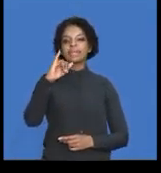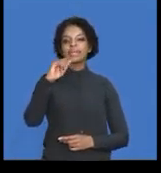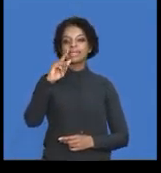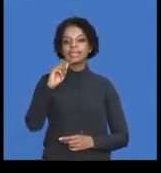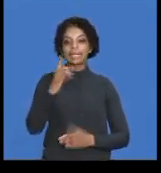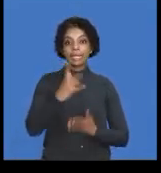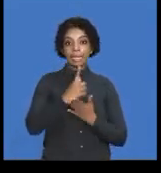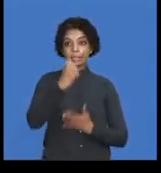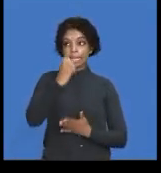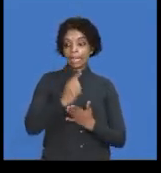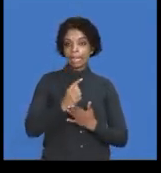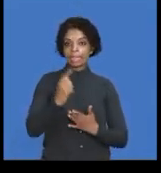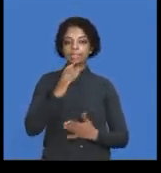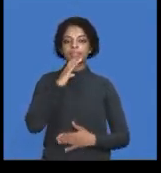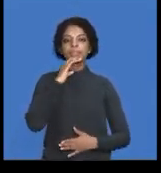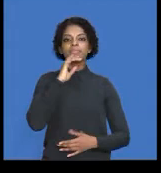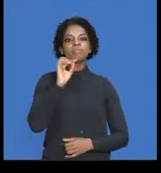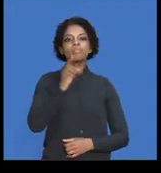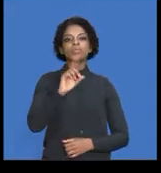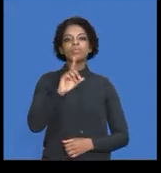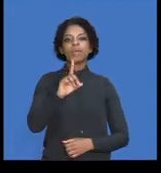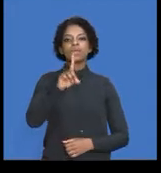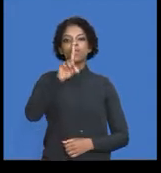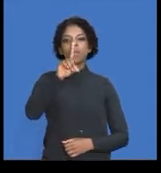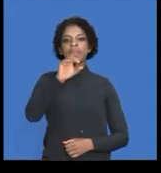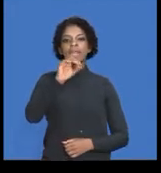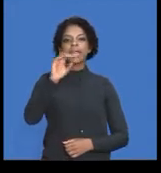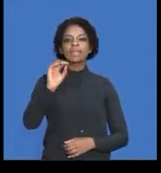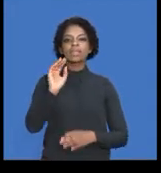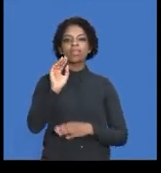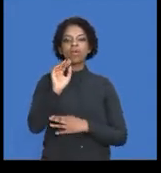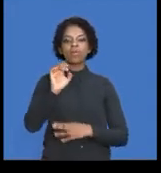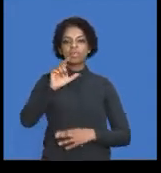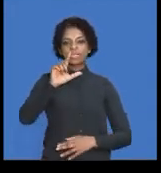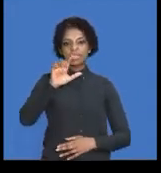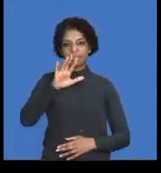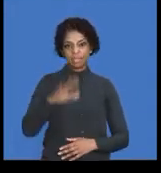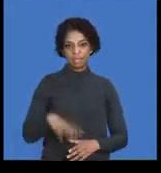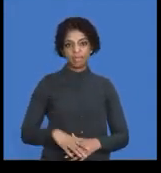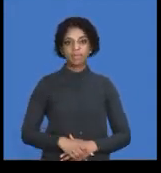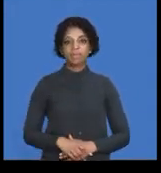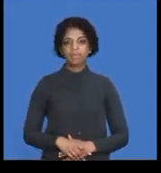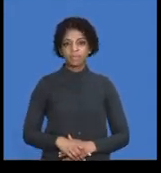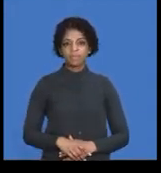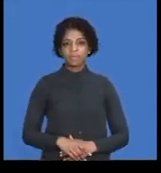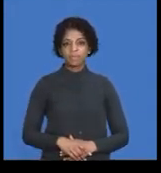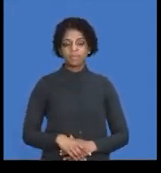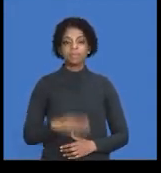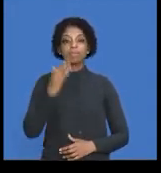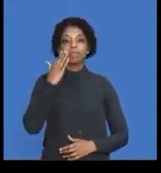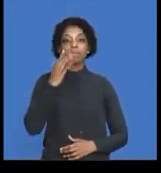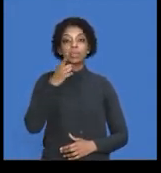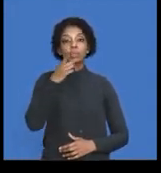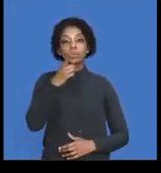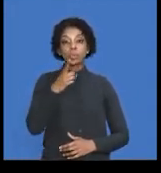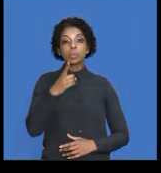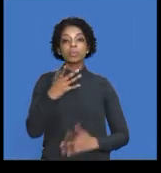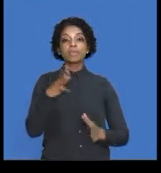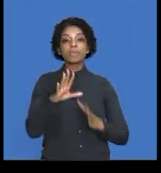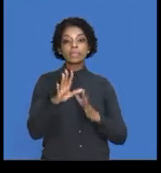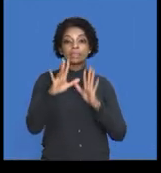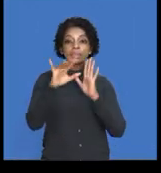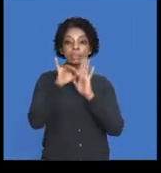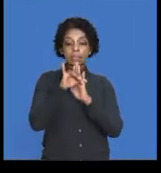calculation. 100 over 75. Okay. Once you've identified your credit sales, you are